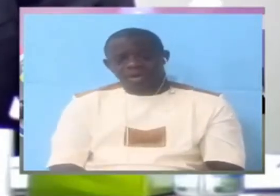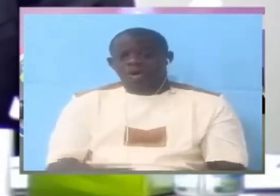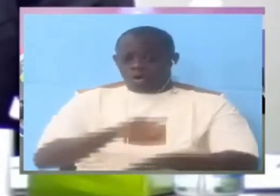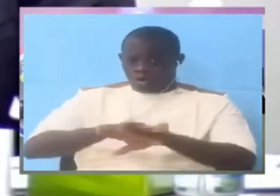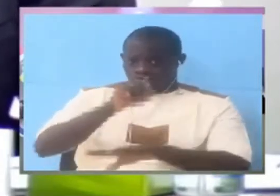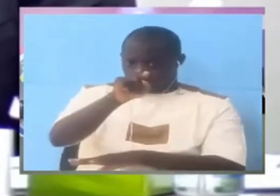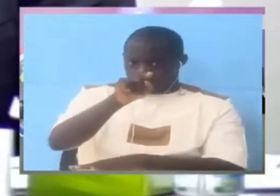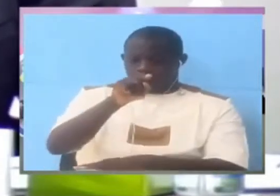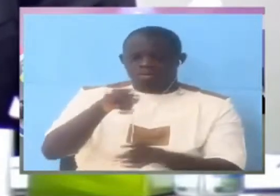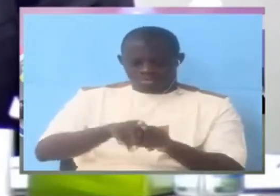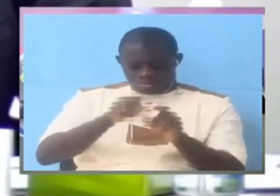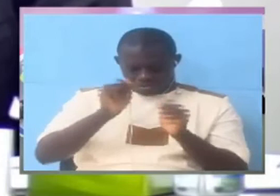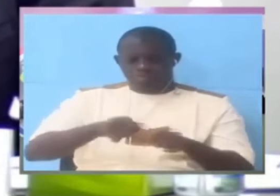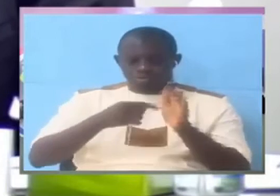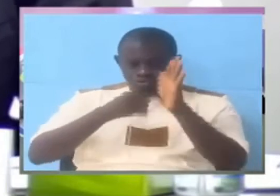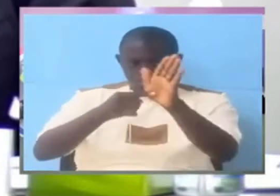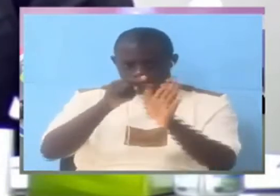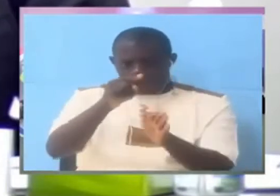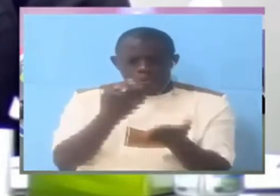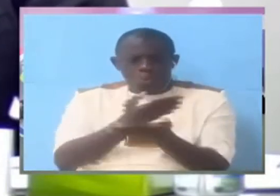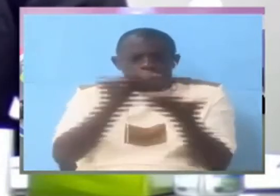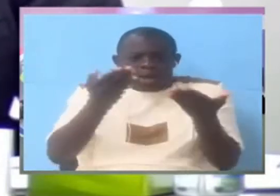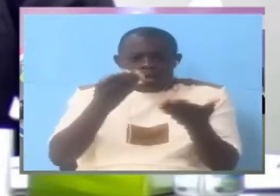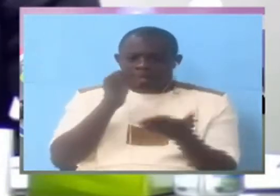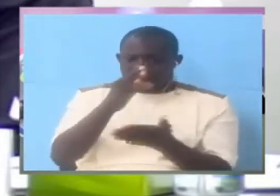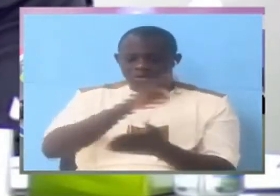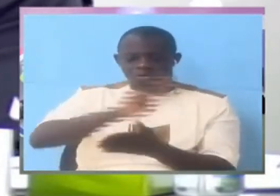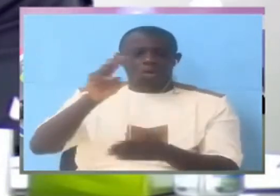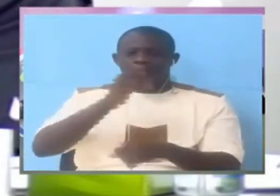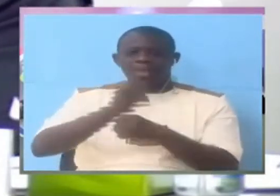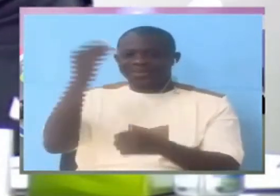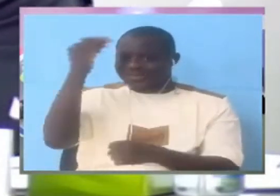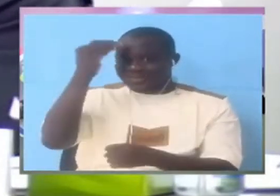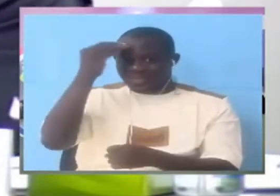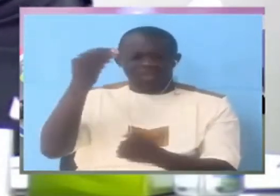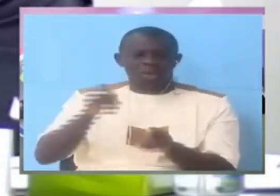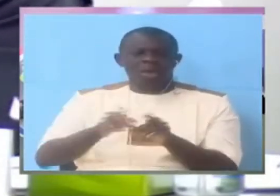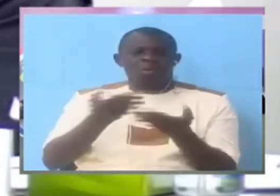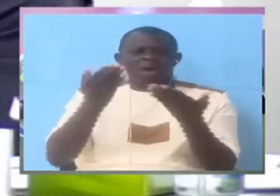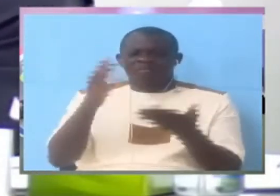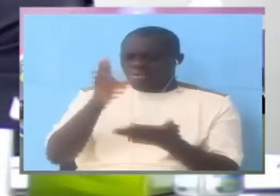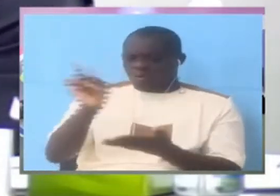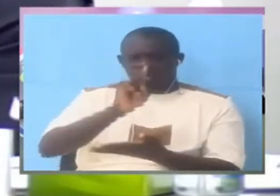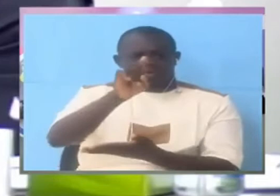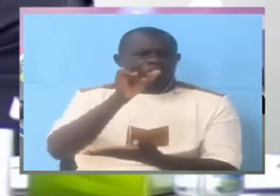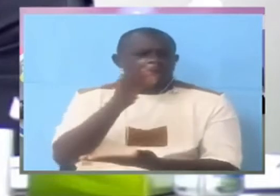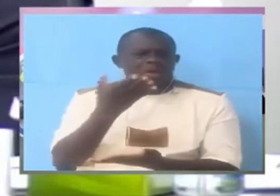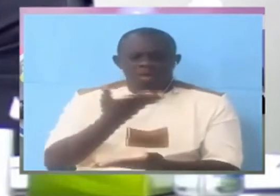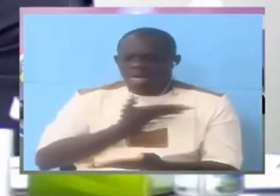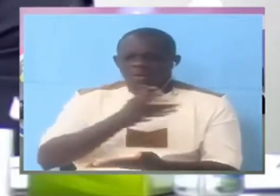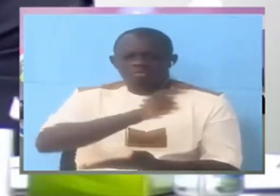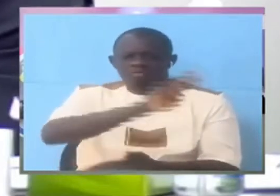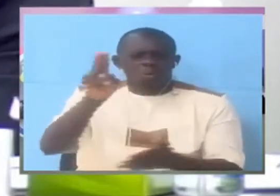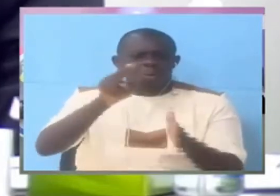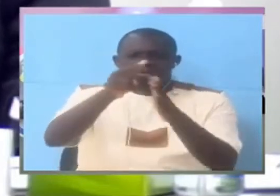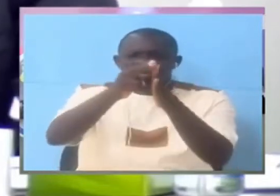and I would say why from what you have said there is no need for an